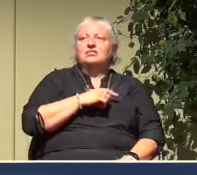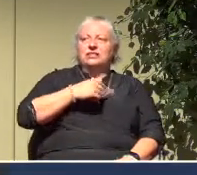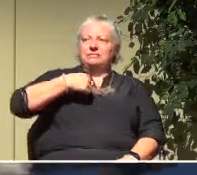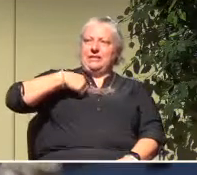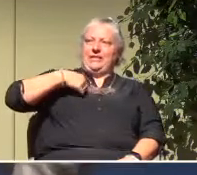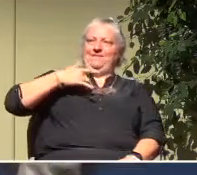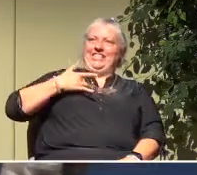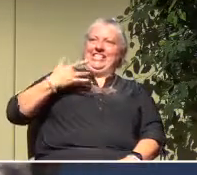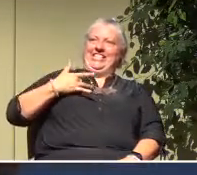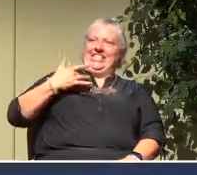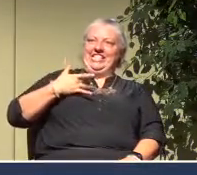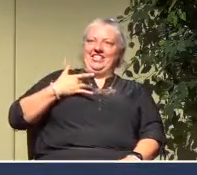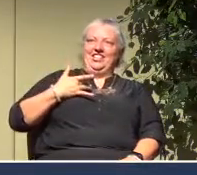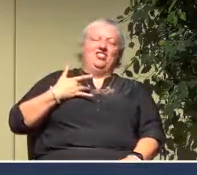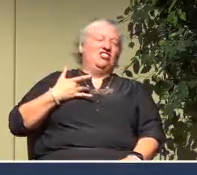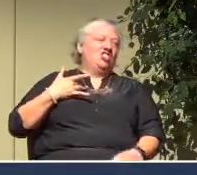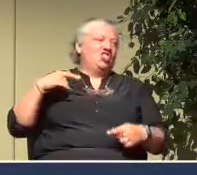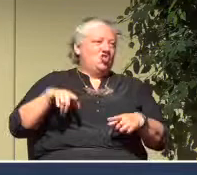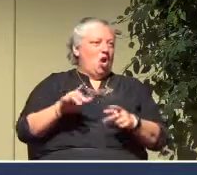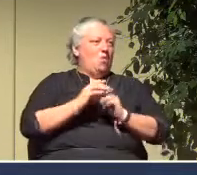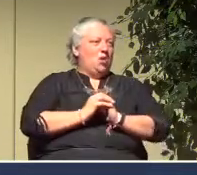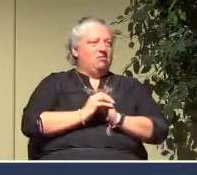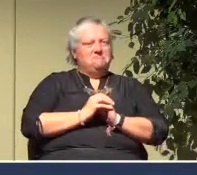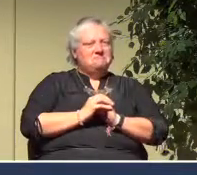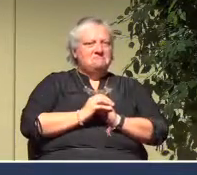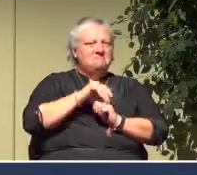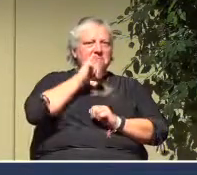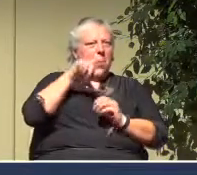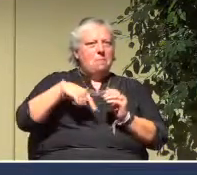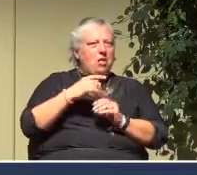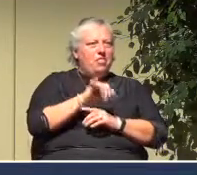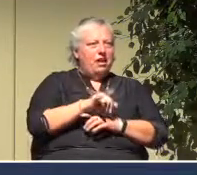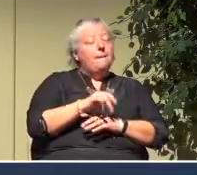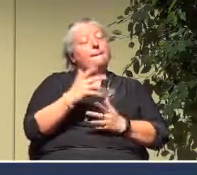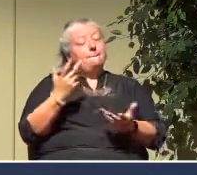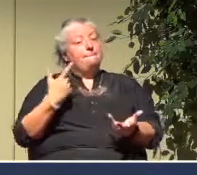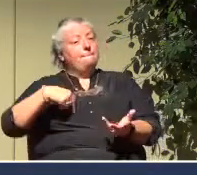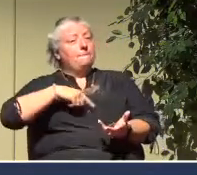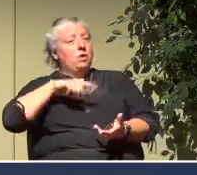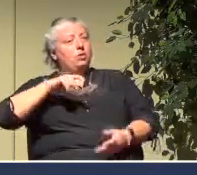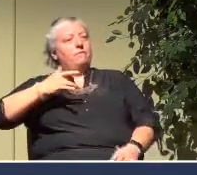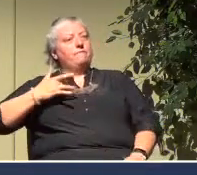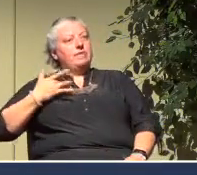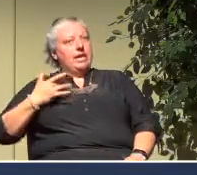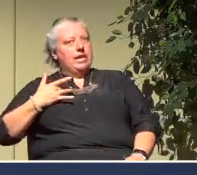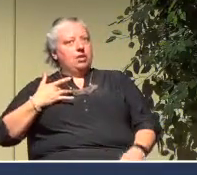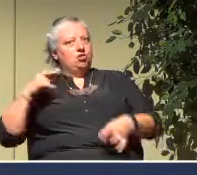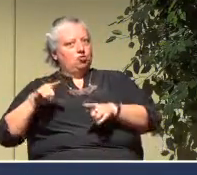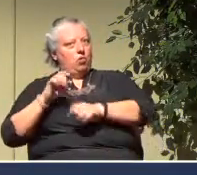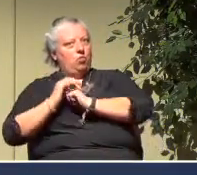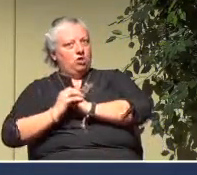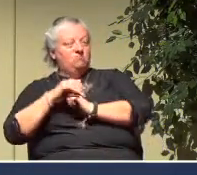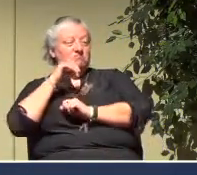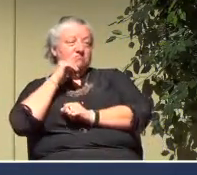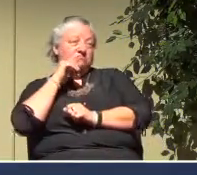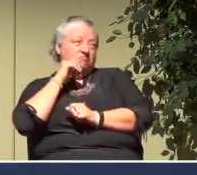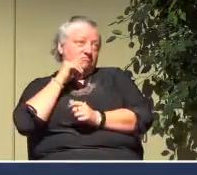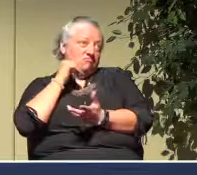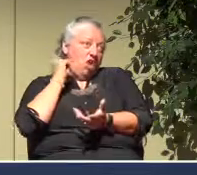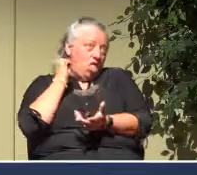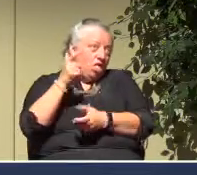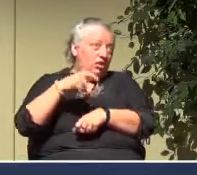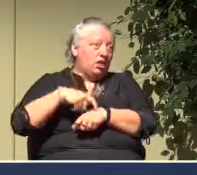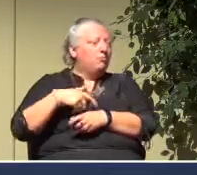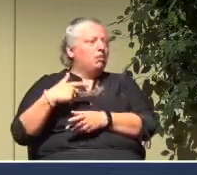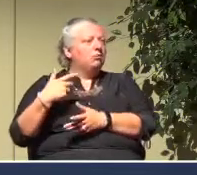I feel in worship. Although there should be feelings. Maybe not all the time. But there should be feelings,